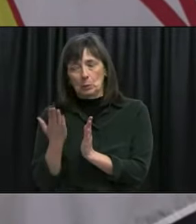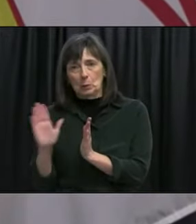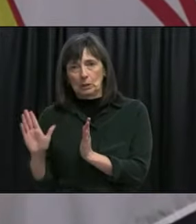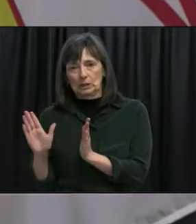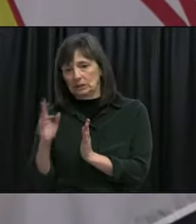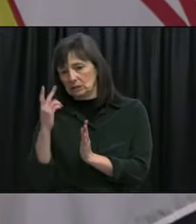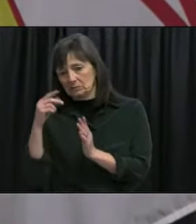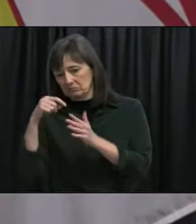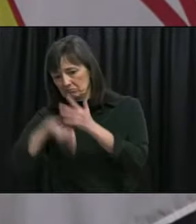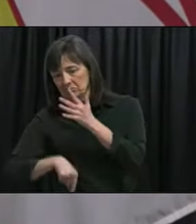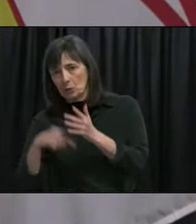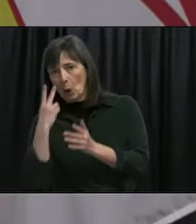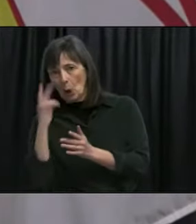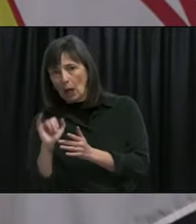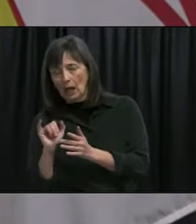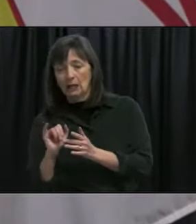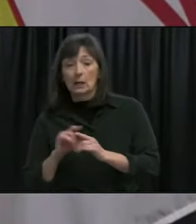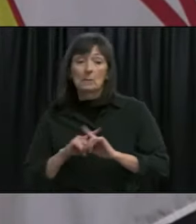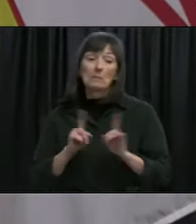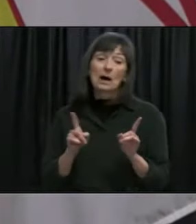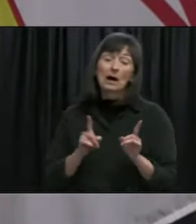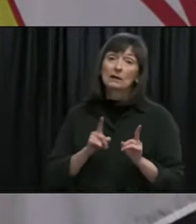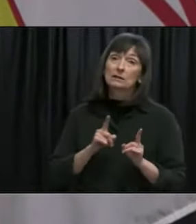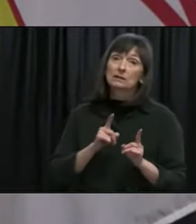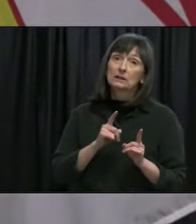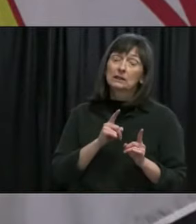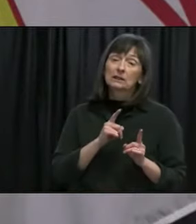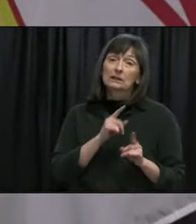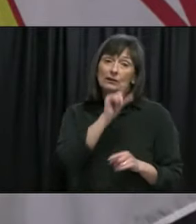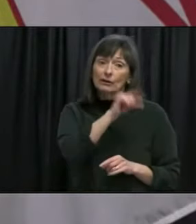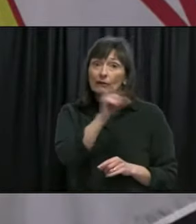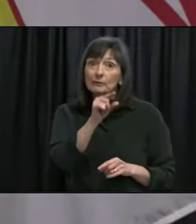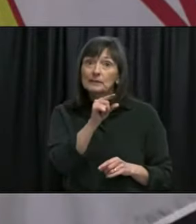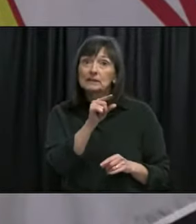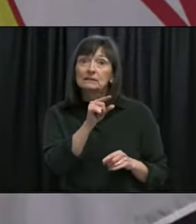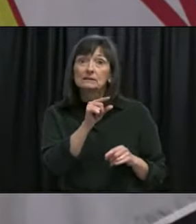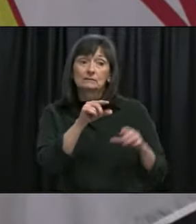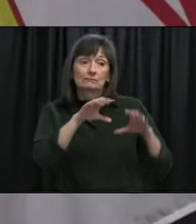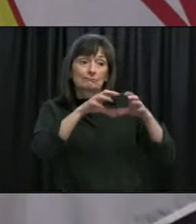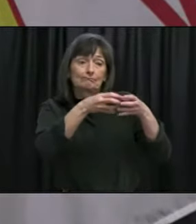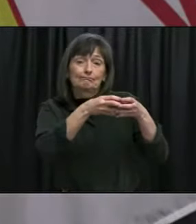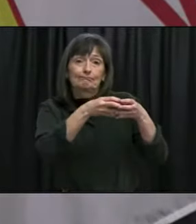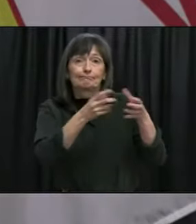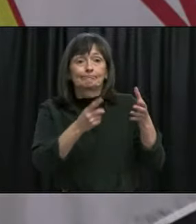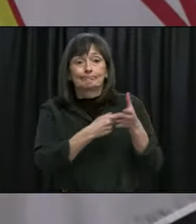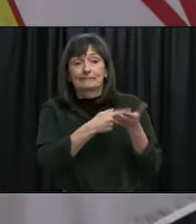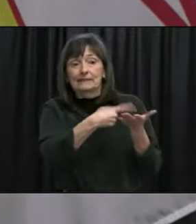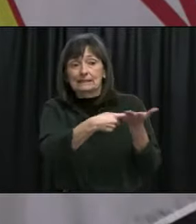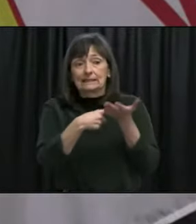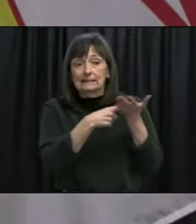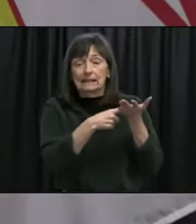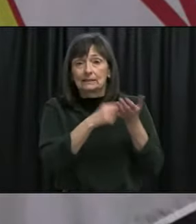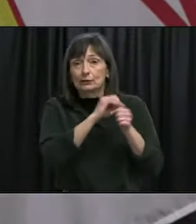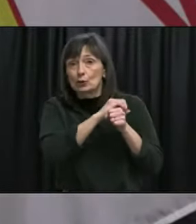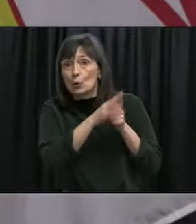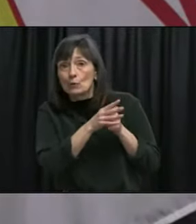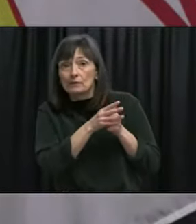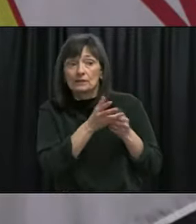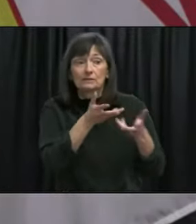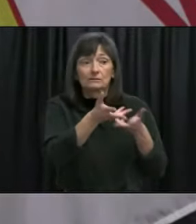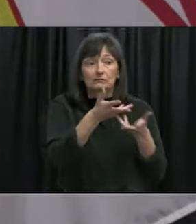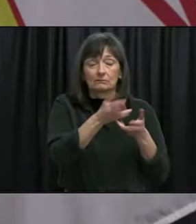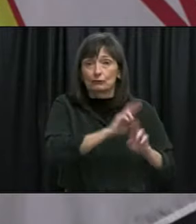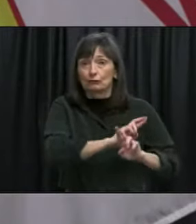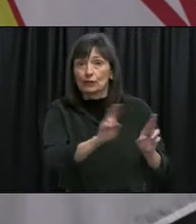expect that cabinet committees discuss our COVID readiness so I don't control the ATIP